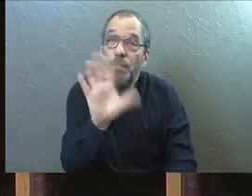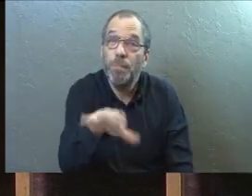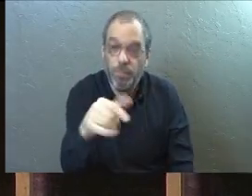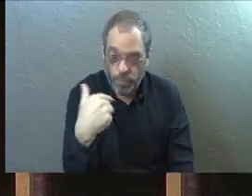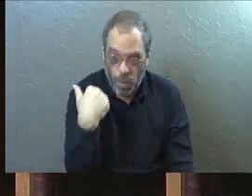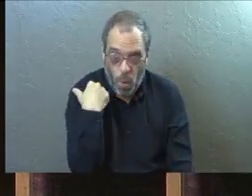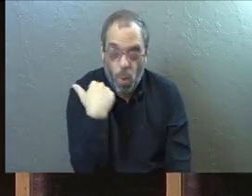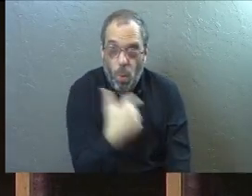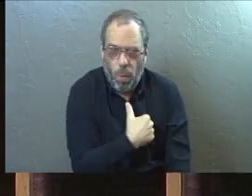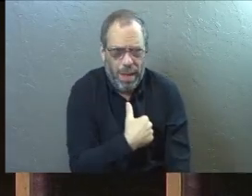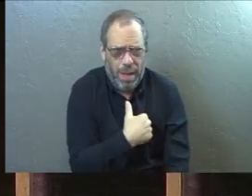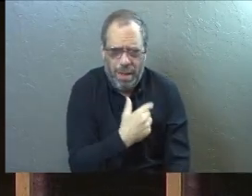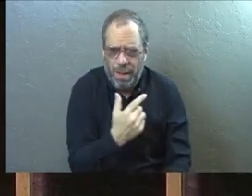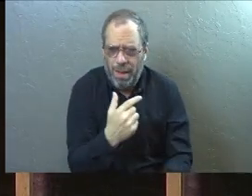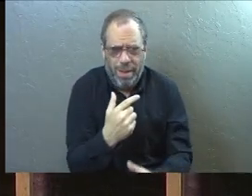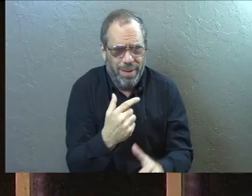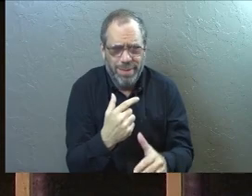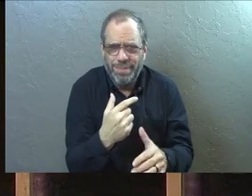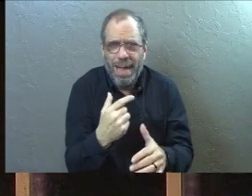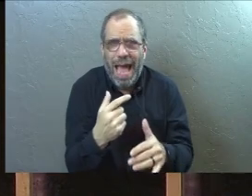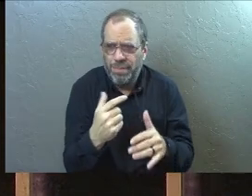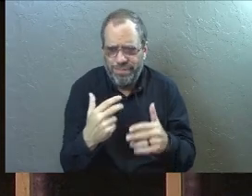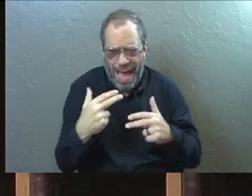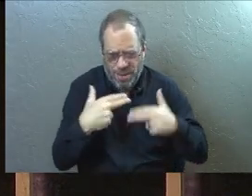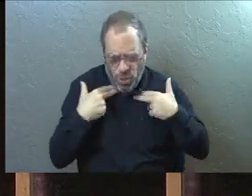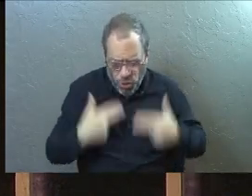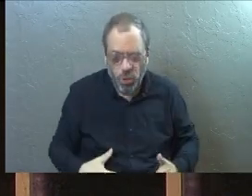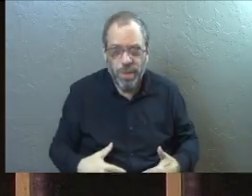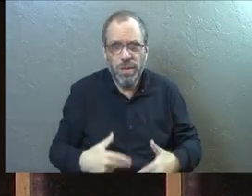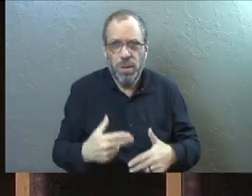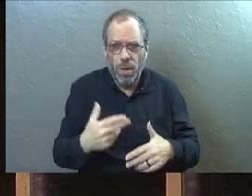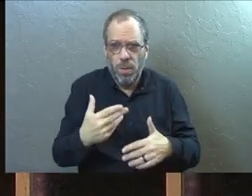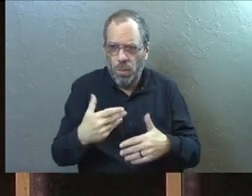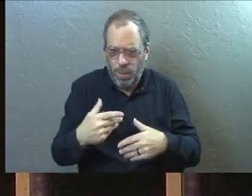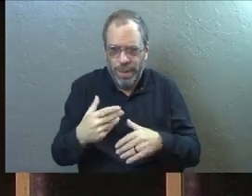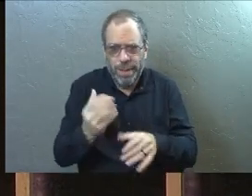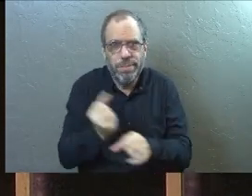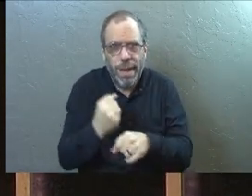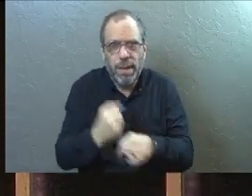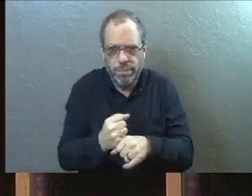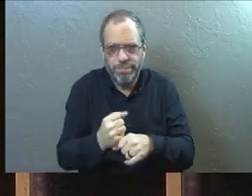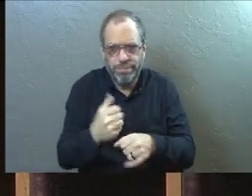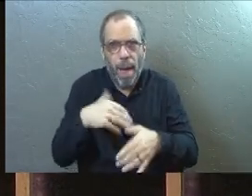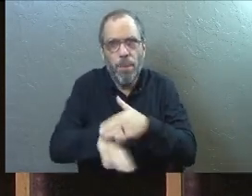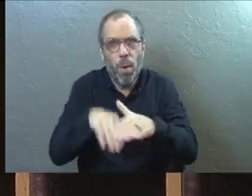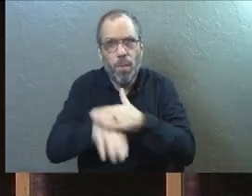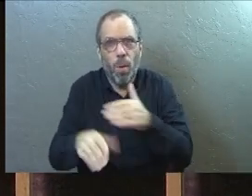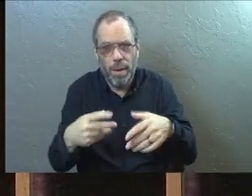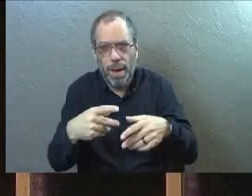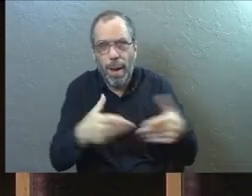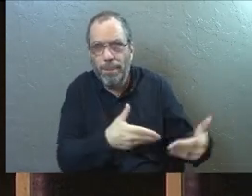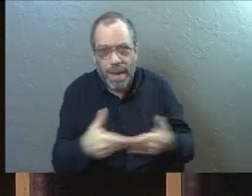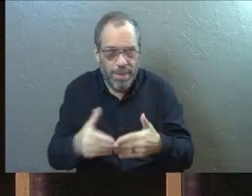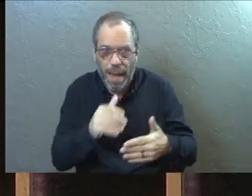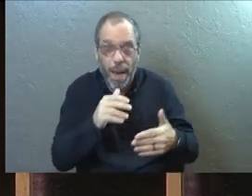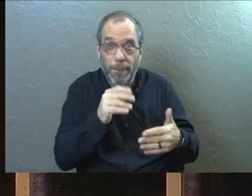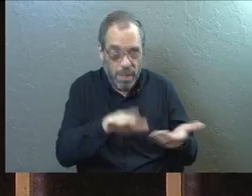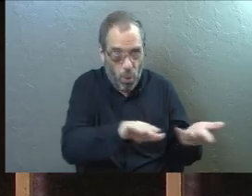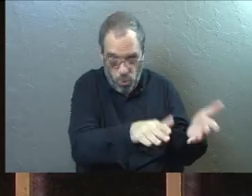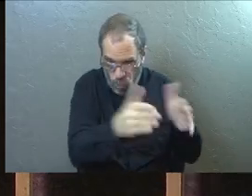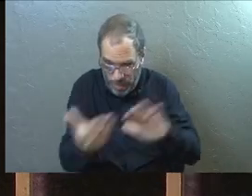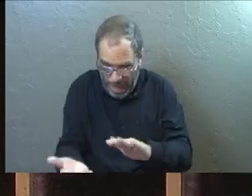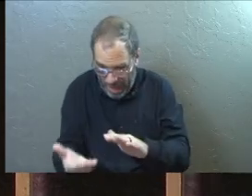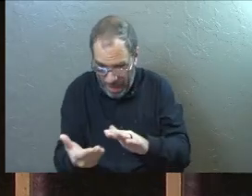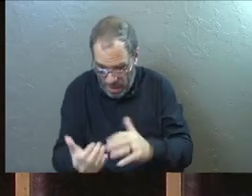we can reproduce ourselves as a species, but we do not create. And we do not revive the